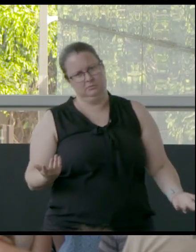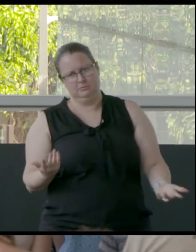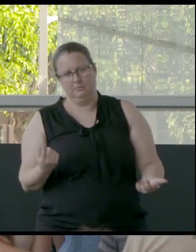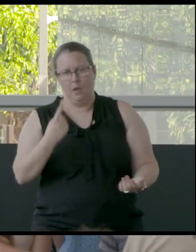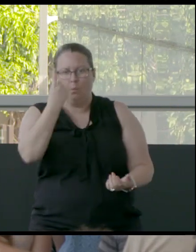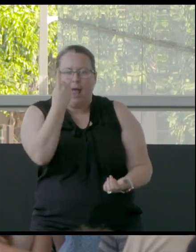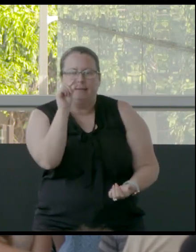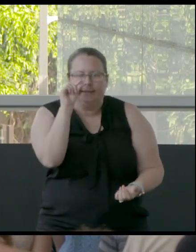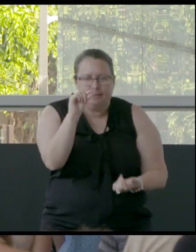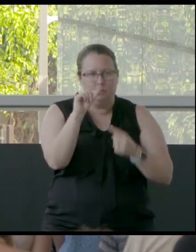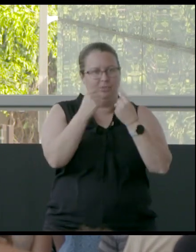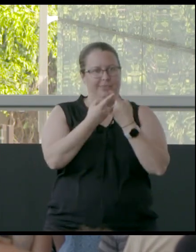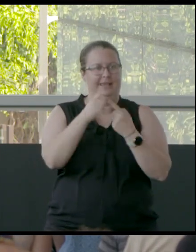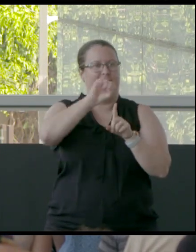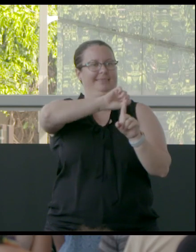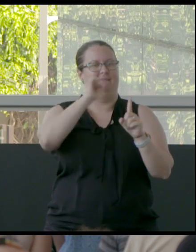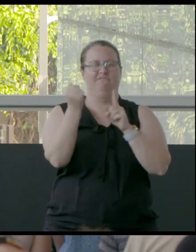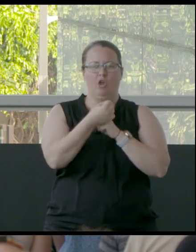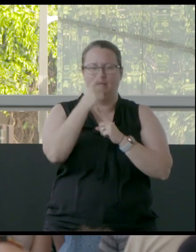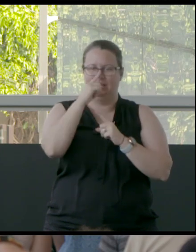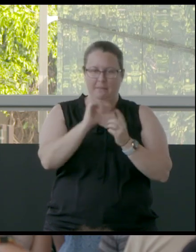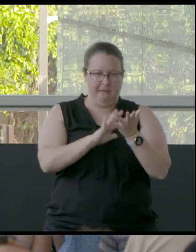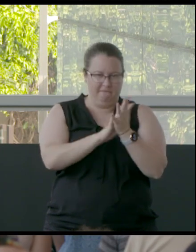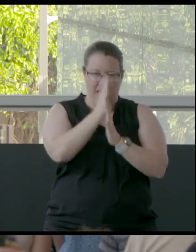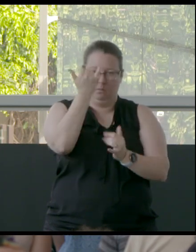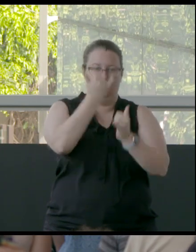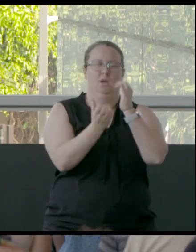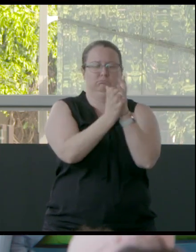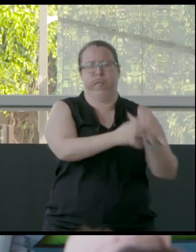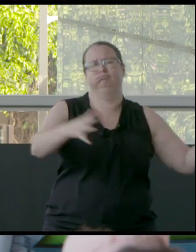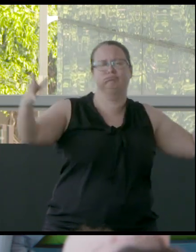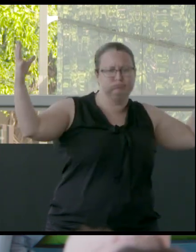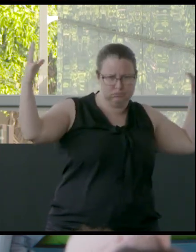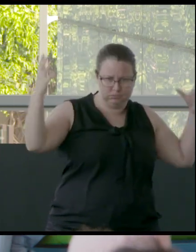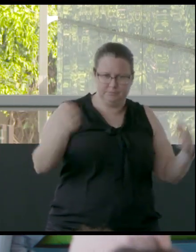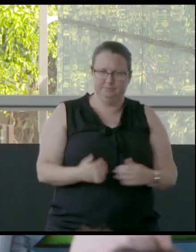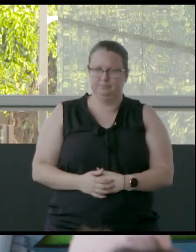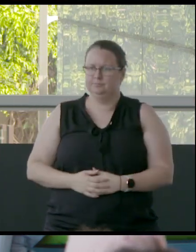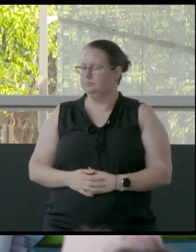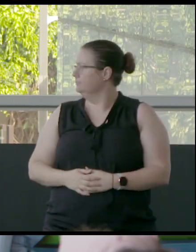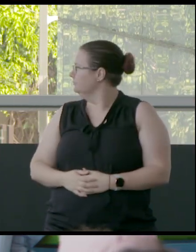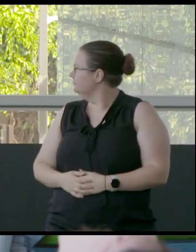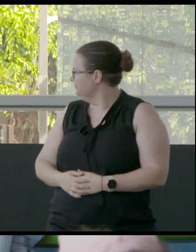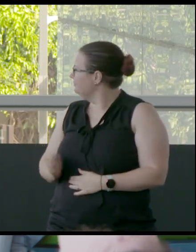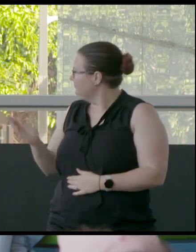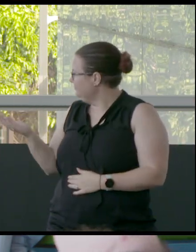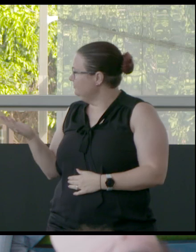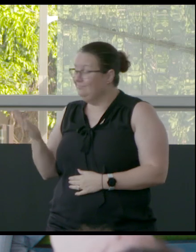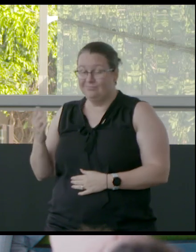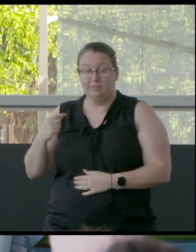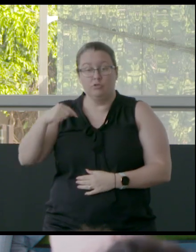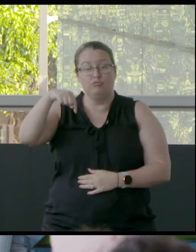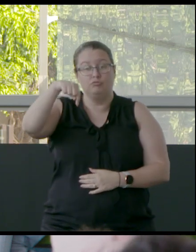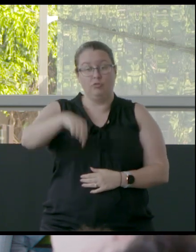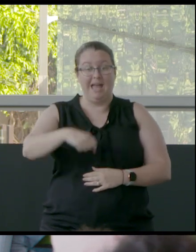the environment can make those bushfires much bigger. That's right. See, the thing is right now,